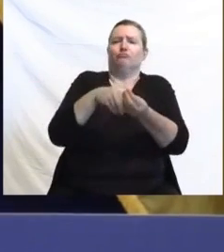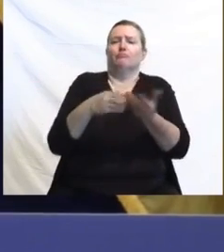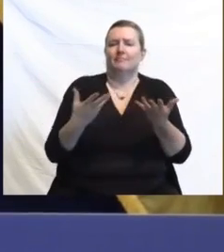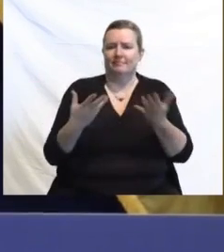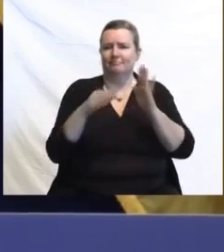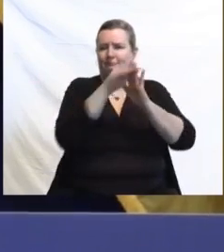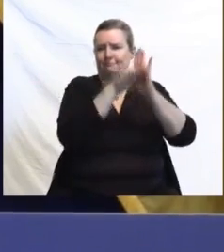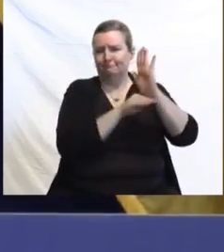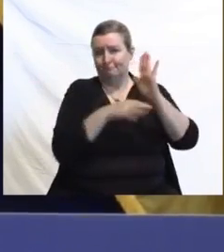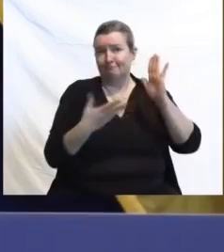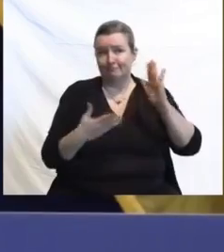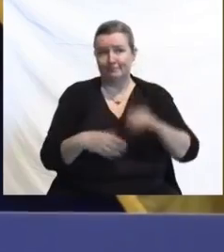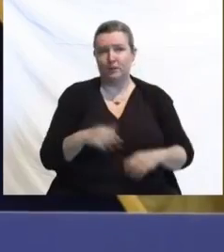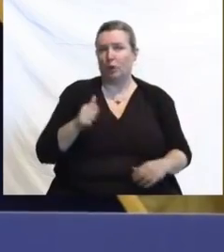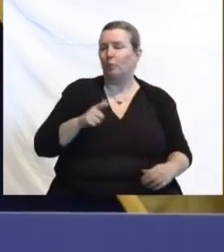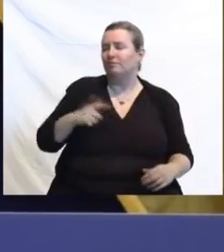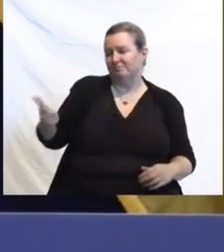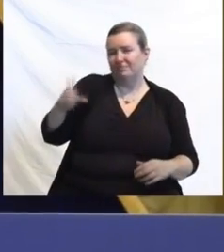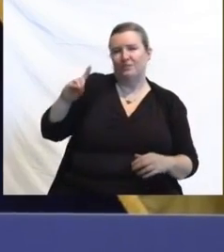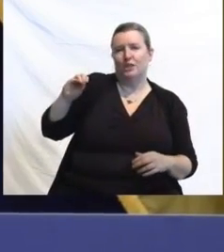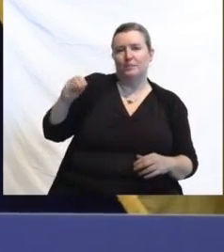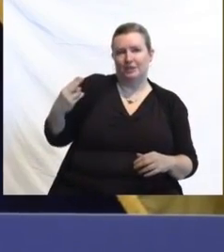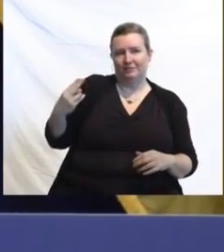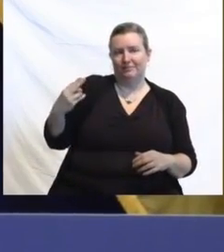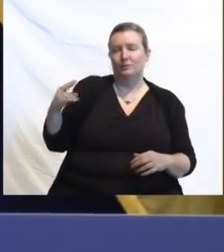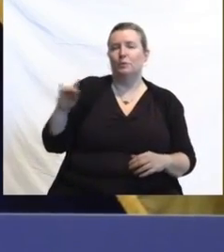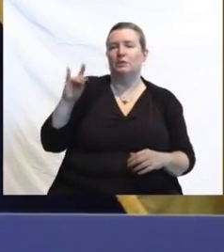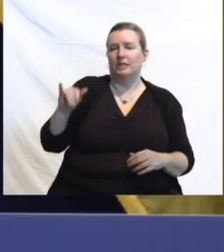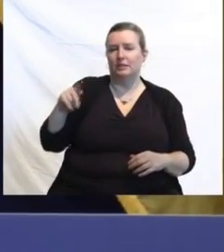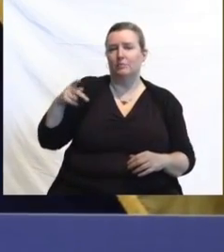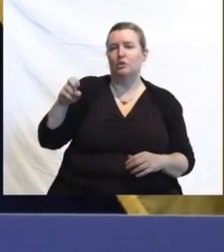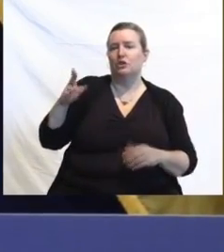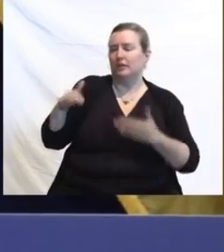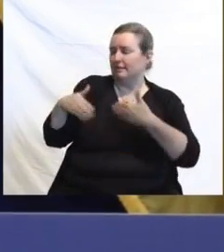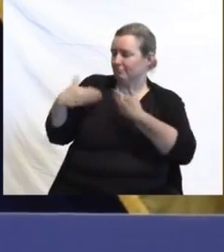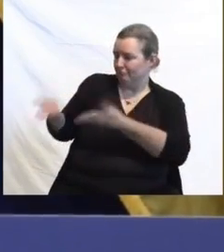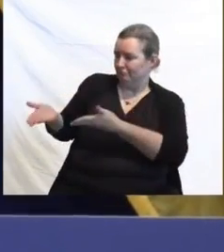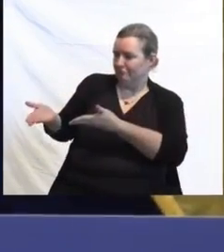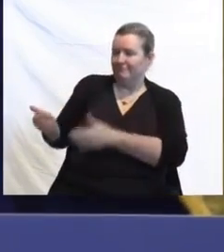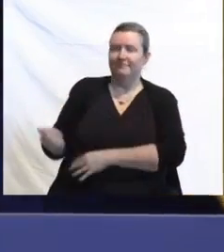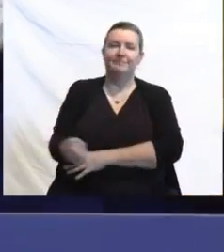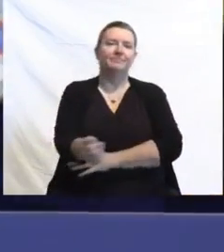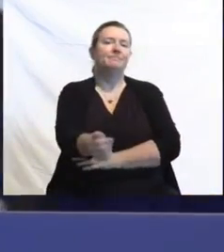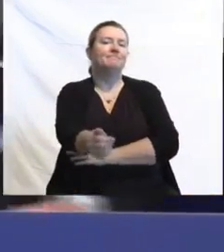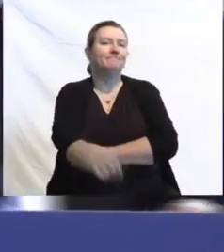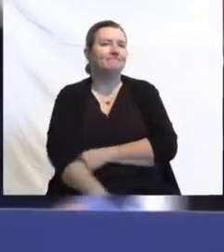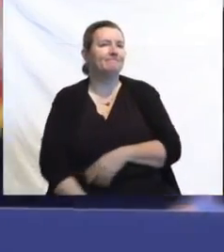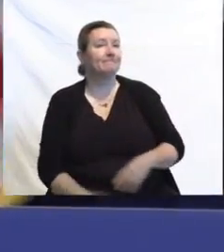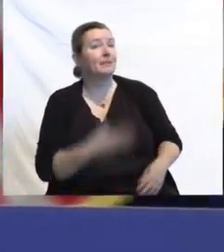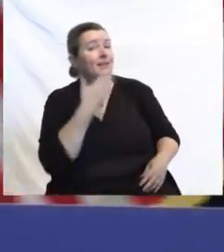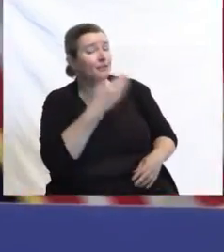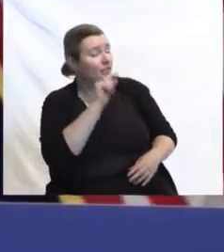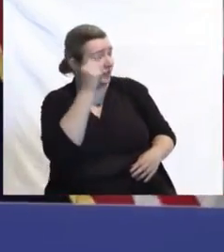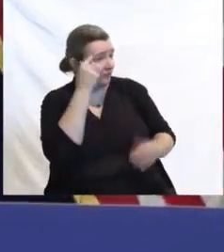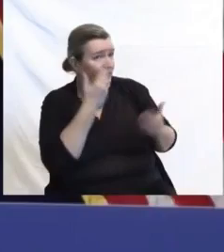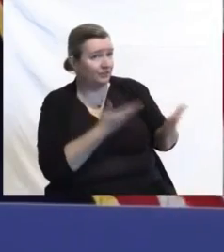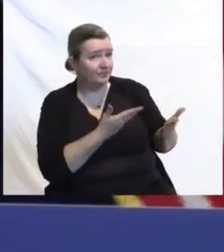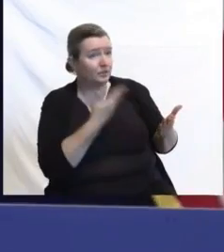introduction, the commissioner of the Department of Health, Judy Persichelli. Thank you, Governor. Good afternoon.